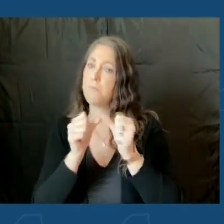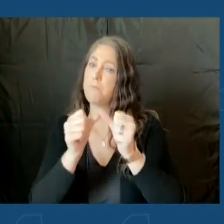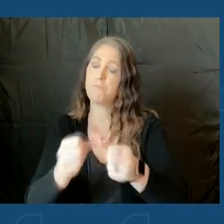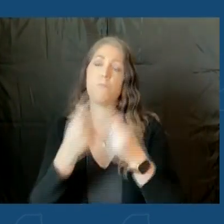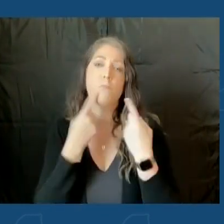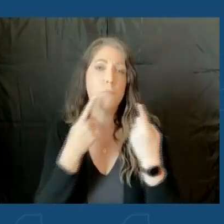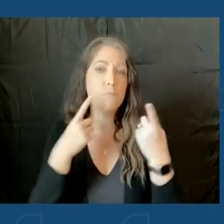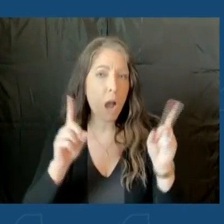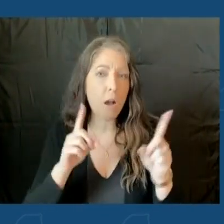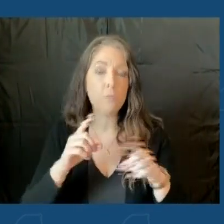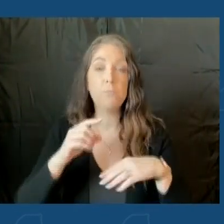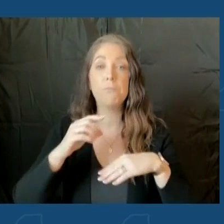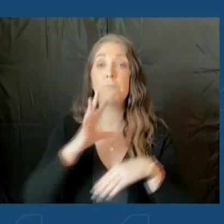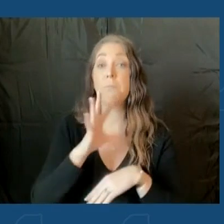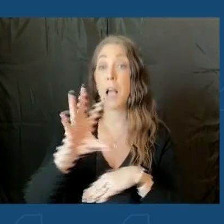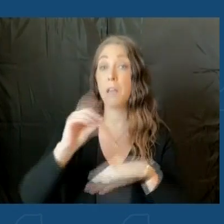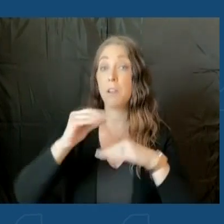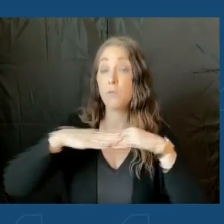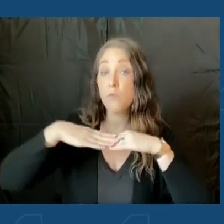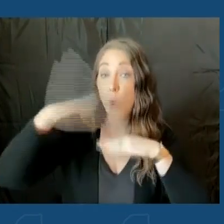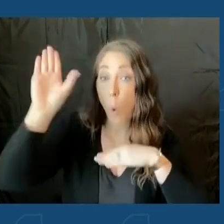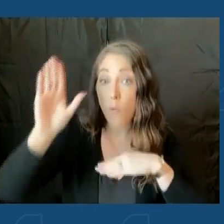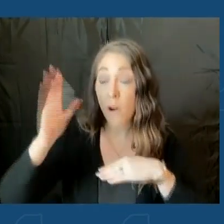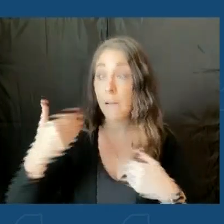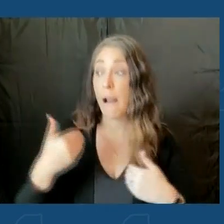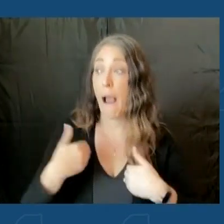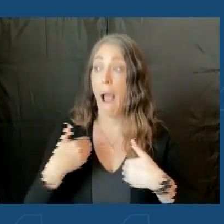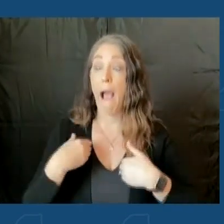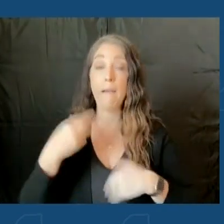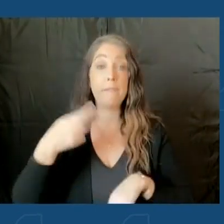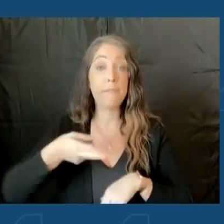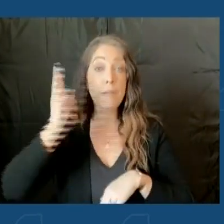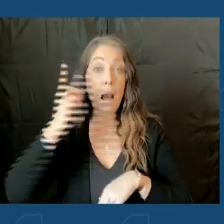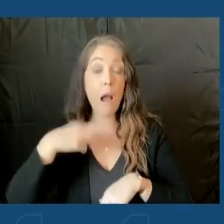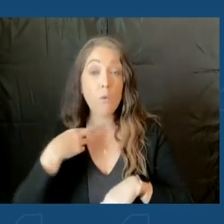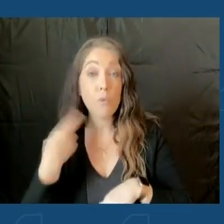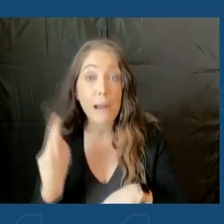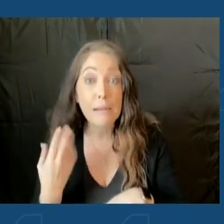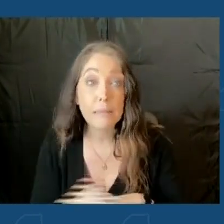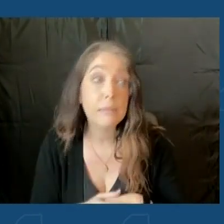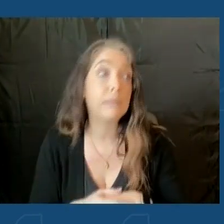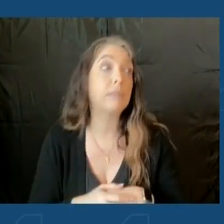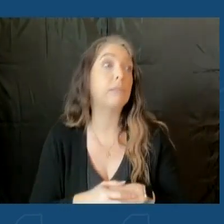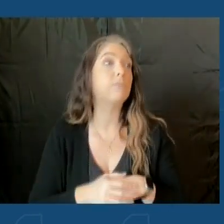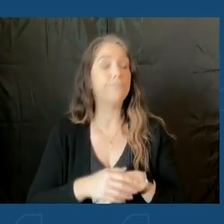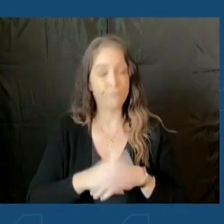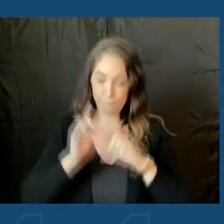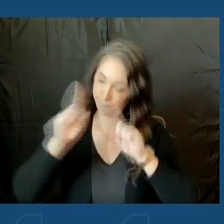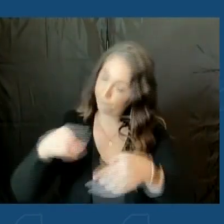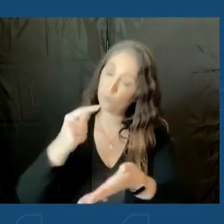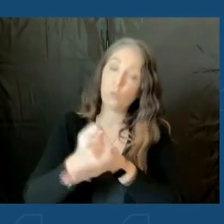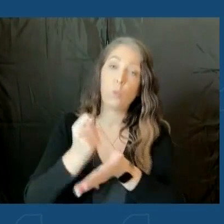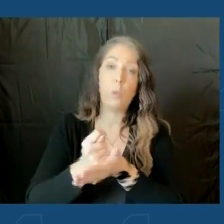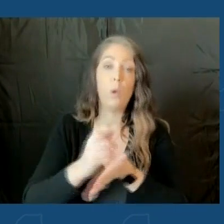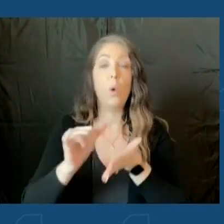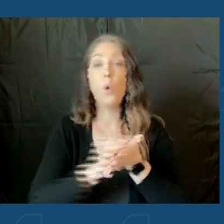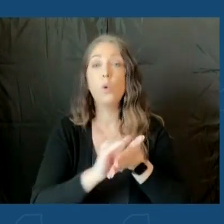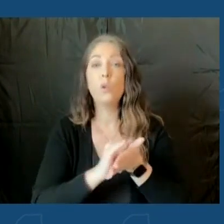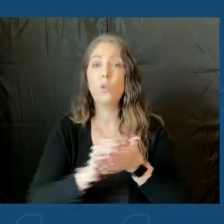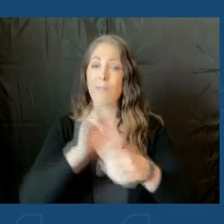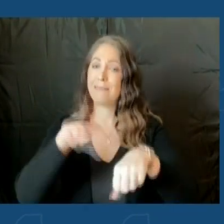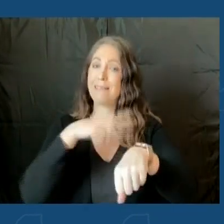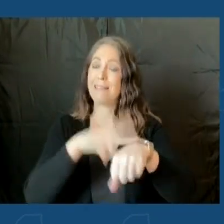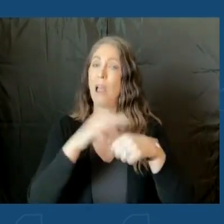any high-risk conditions, if you have a breakthrough infection, get treated. New York has been one of the national leaders on setting up easy